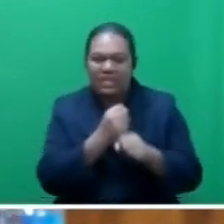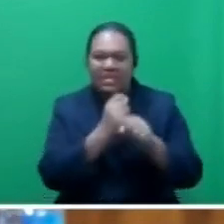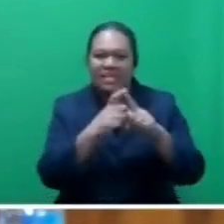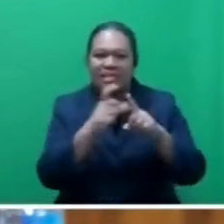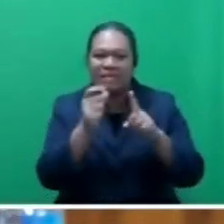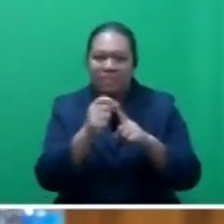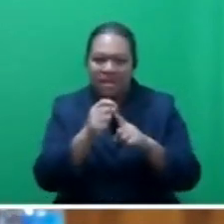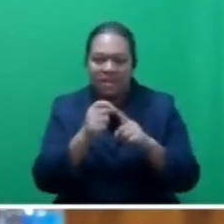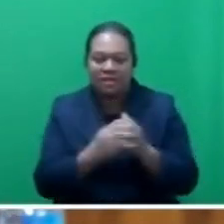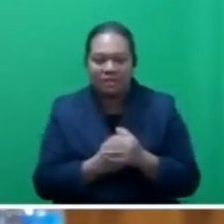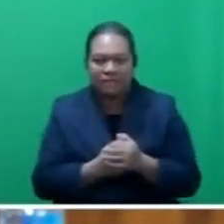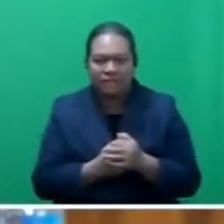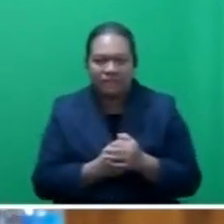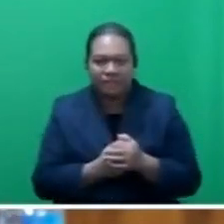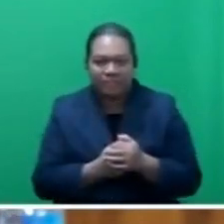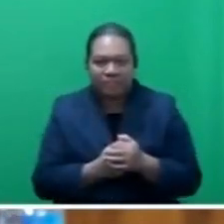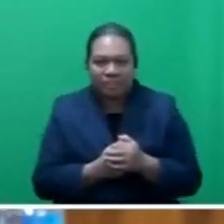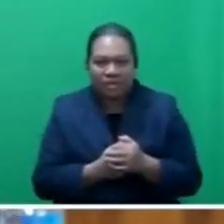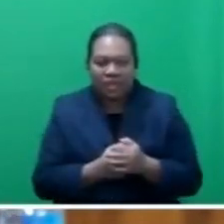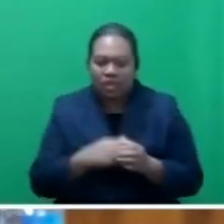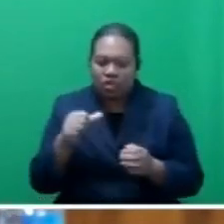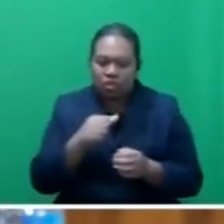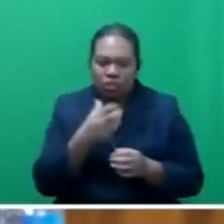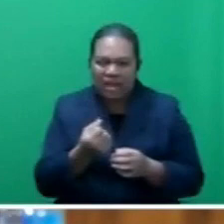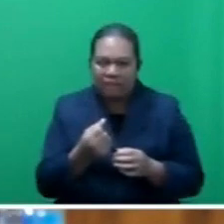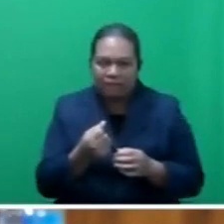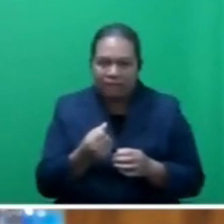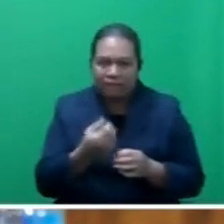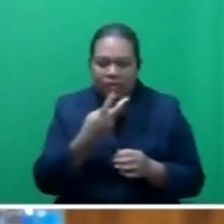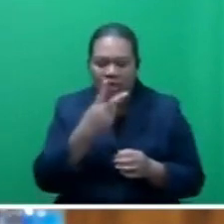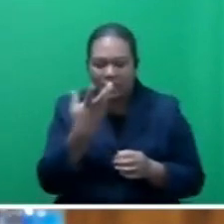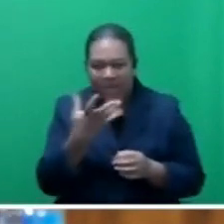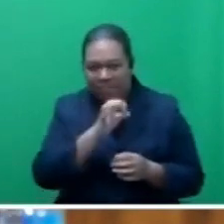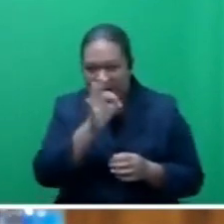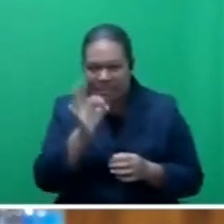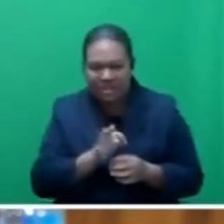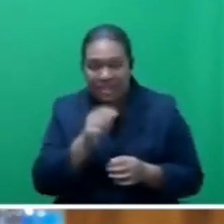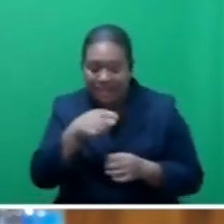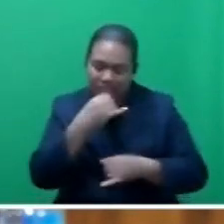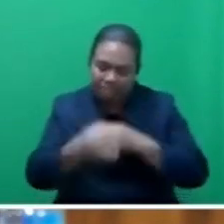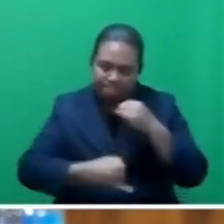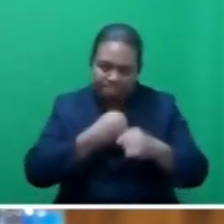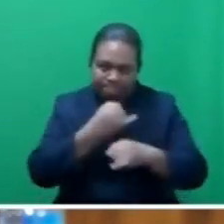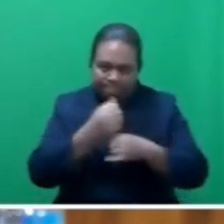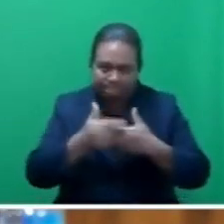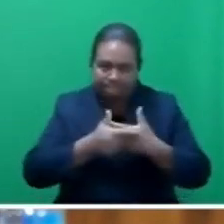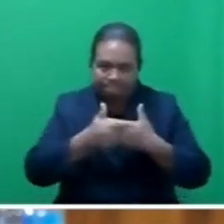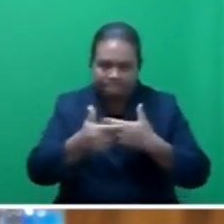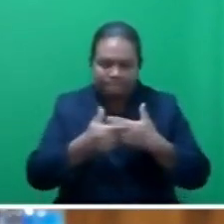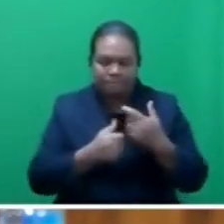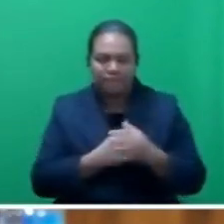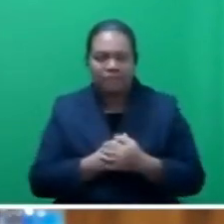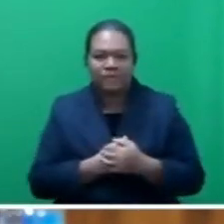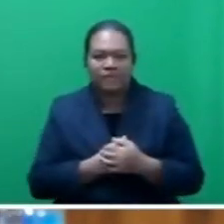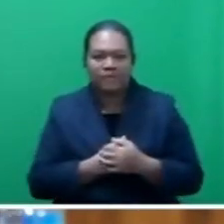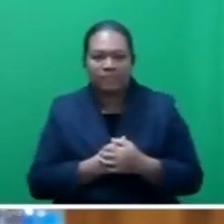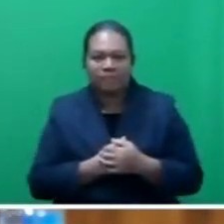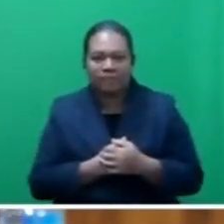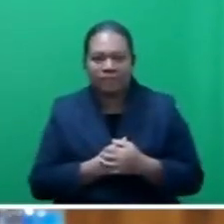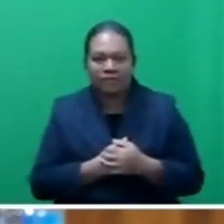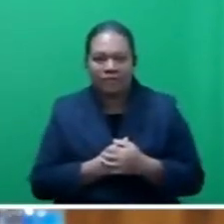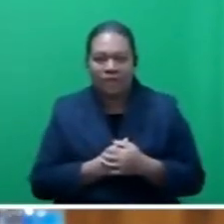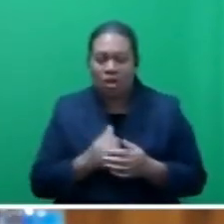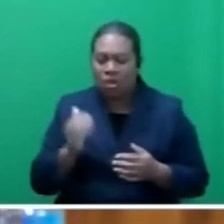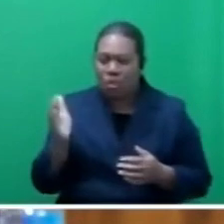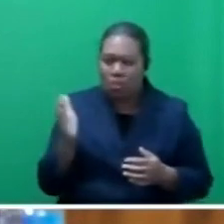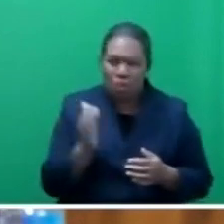investment to GDP ratio. We need to get to at least 25%, Mr. Speaker said. That's the international benchmark for developing countries, Mr. Speaker said. It was all